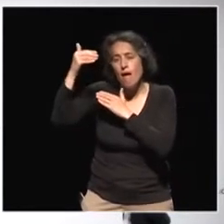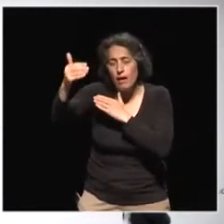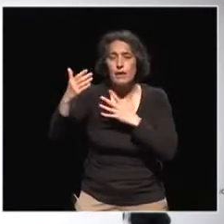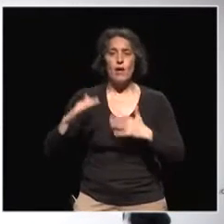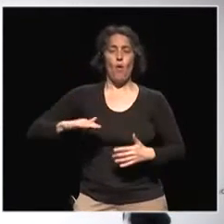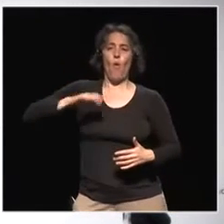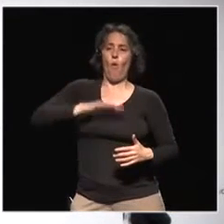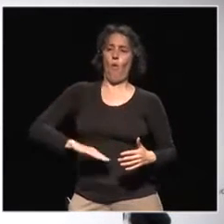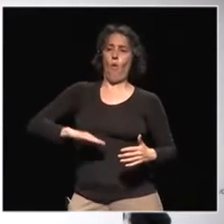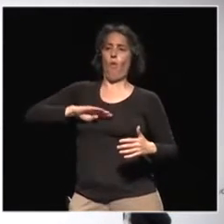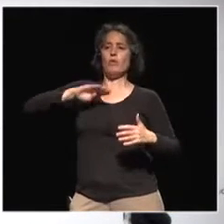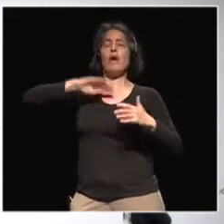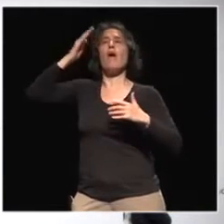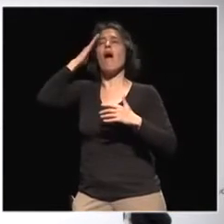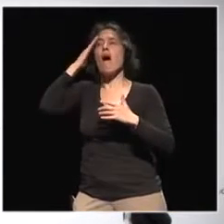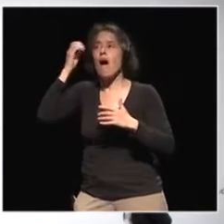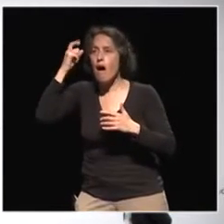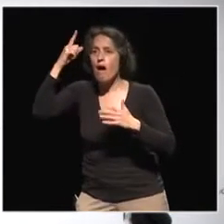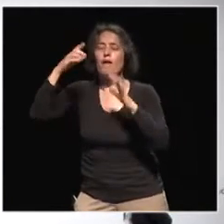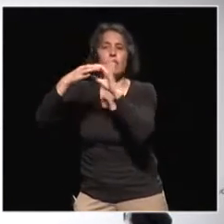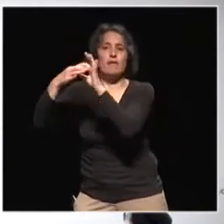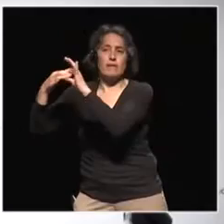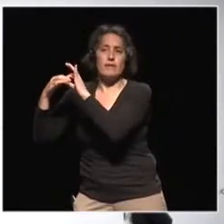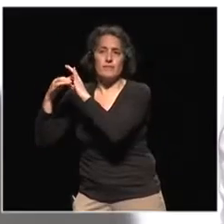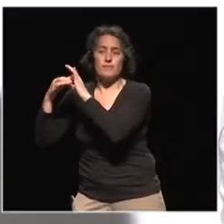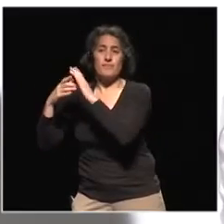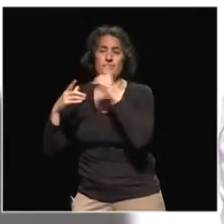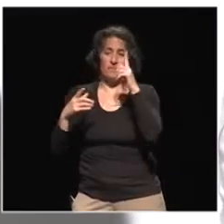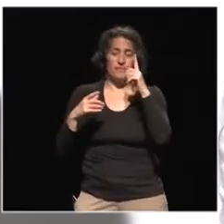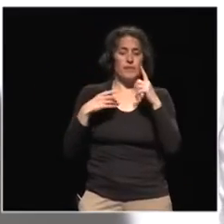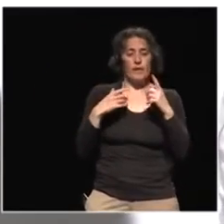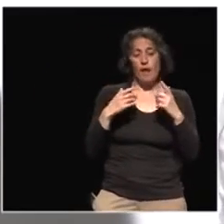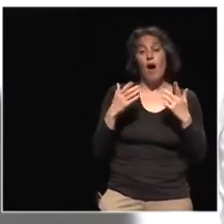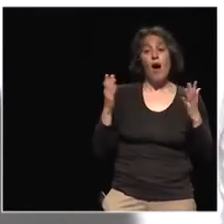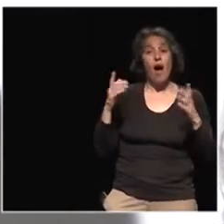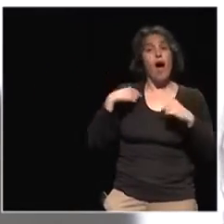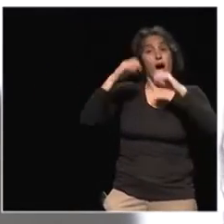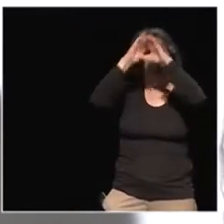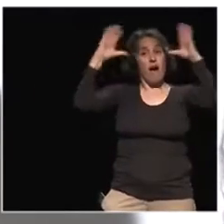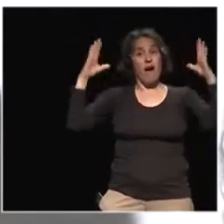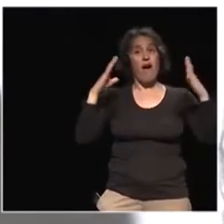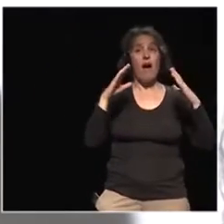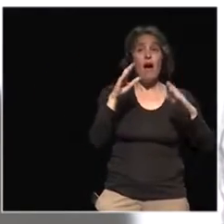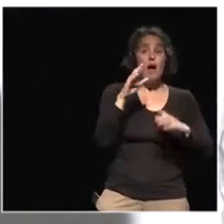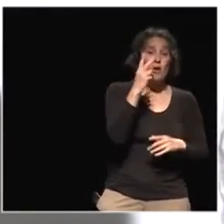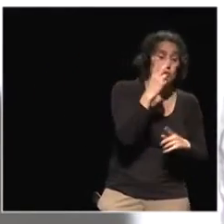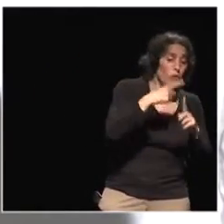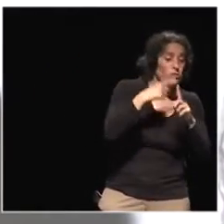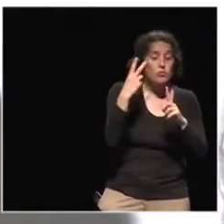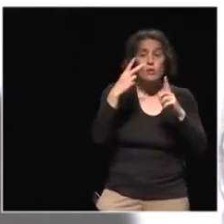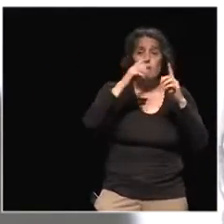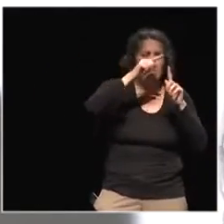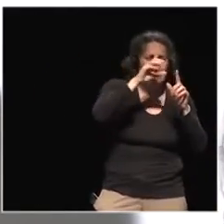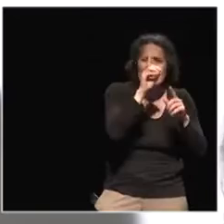continue with science. But how do we make sure that it's a humanistic education? And that's a new term that has been brought in. And it was